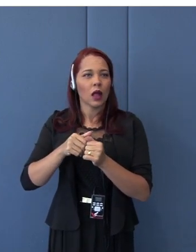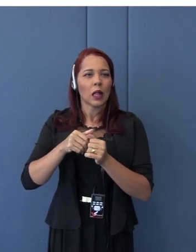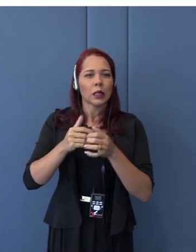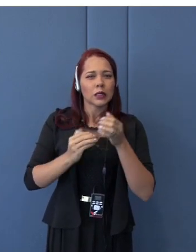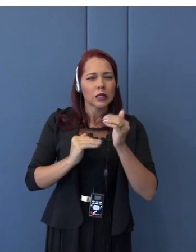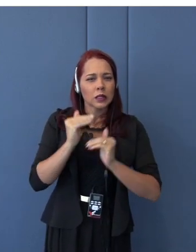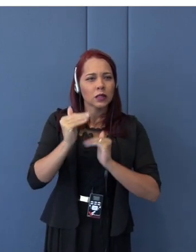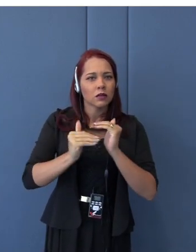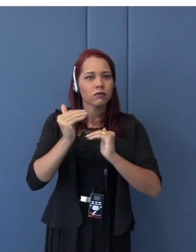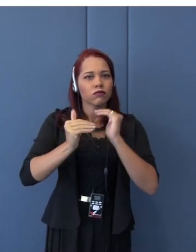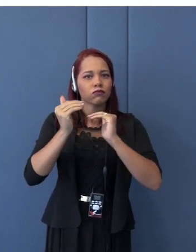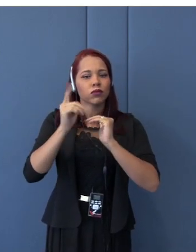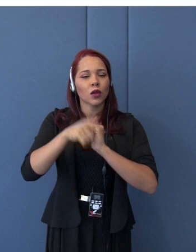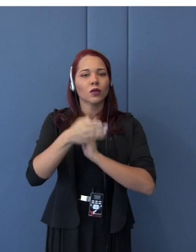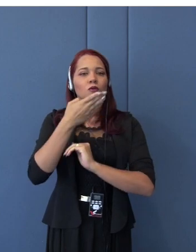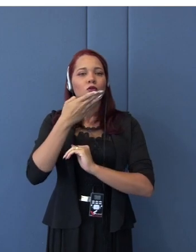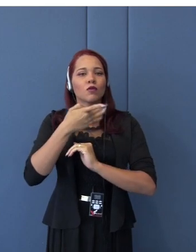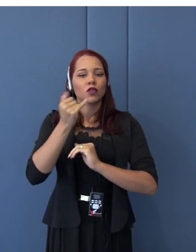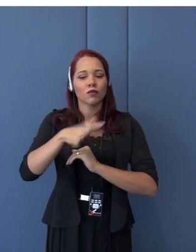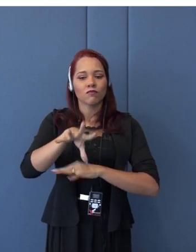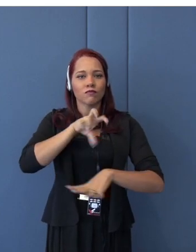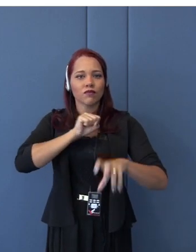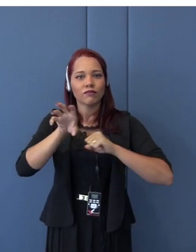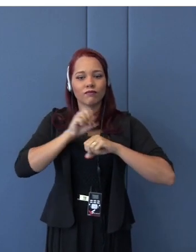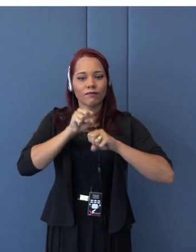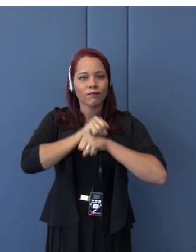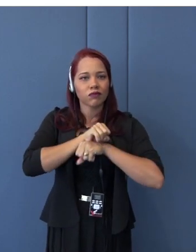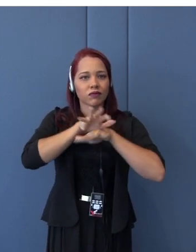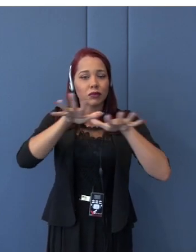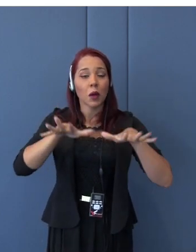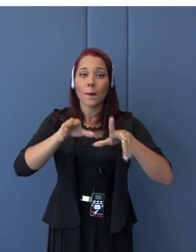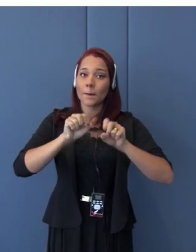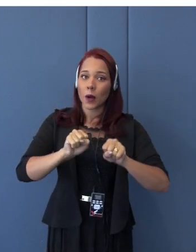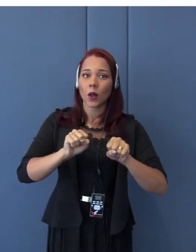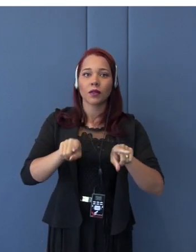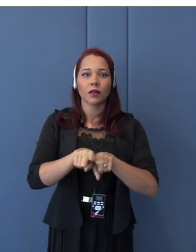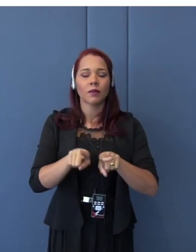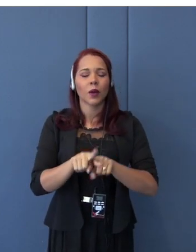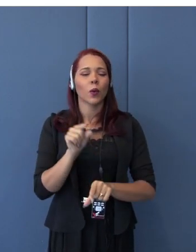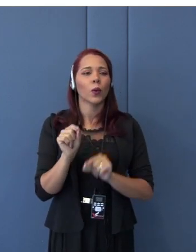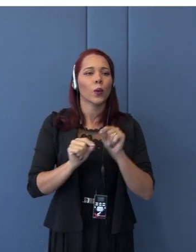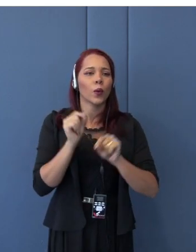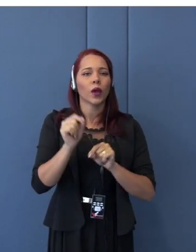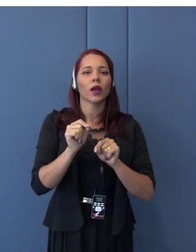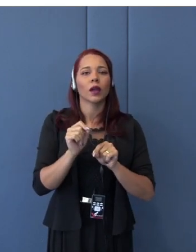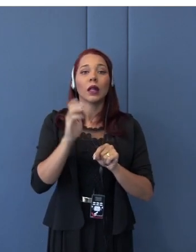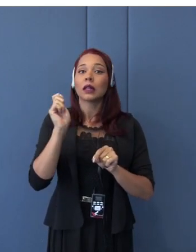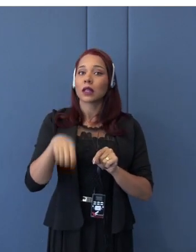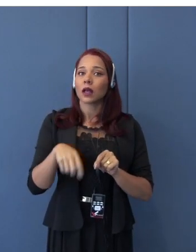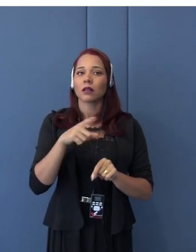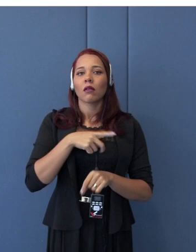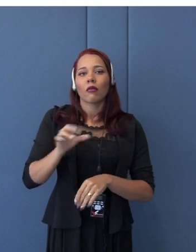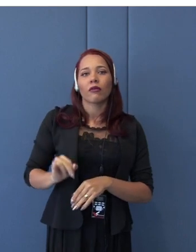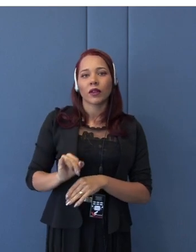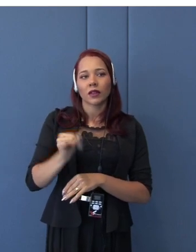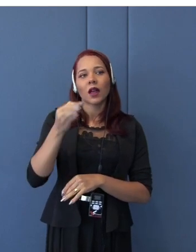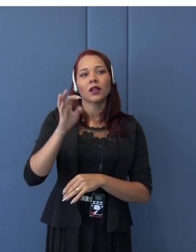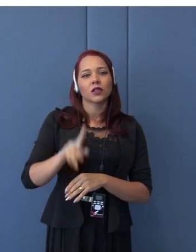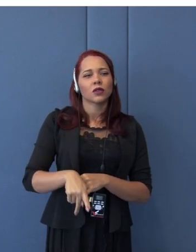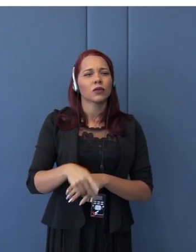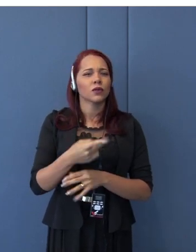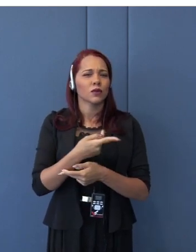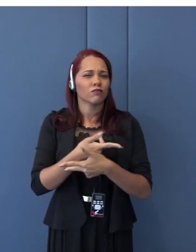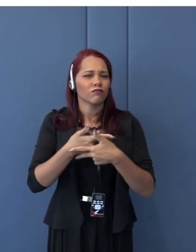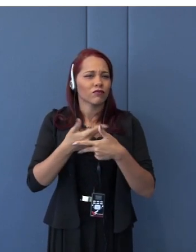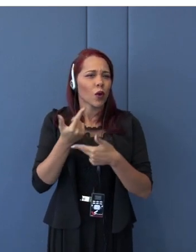epidemic could be also, you know, take advantage of the spread and sort of,